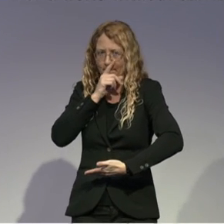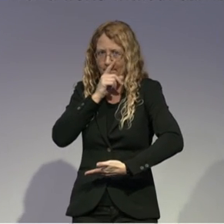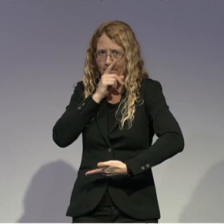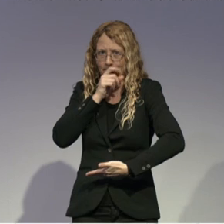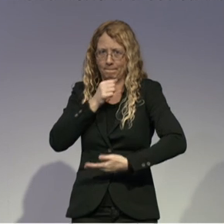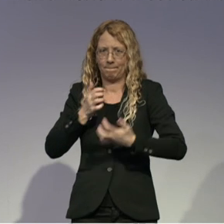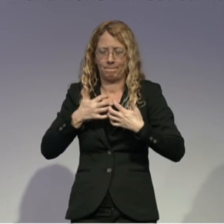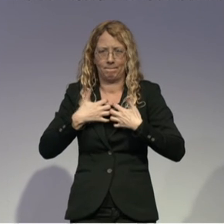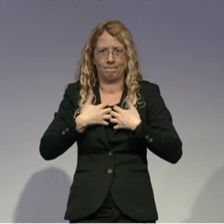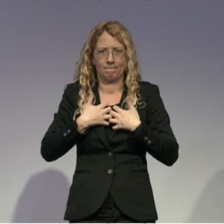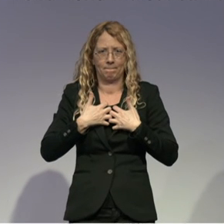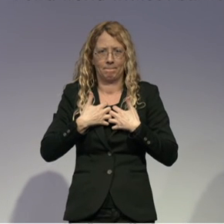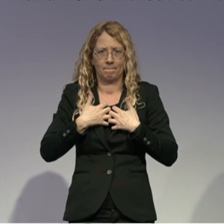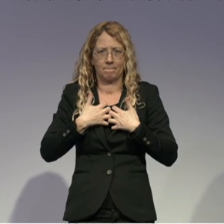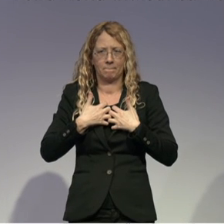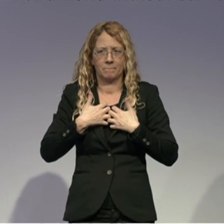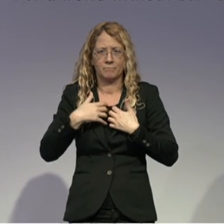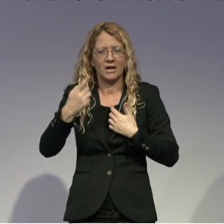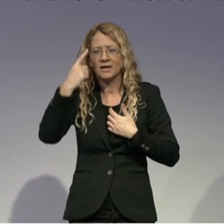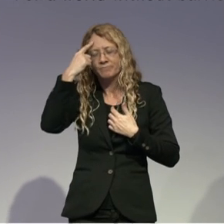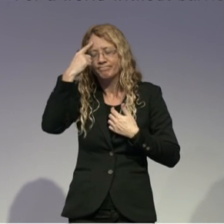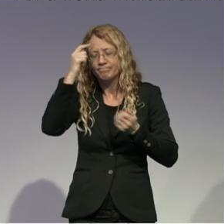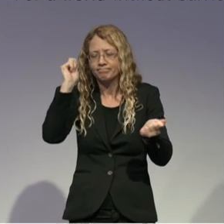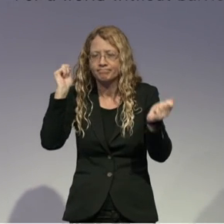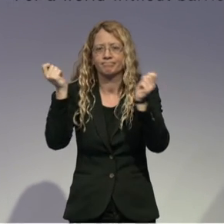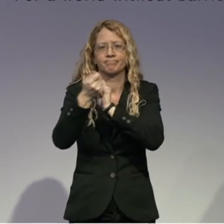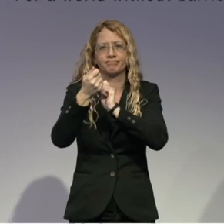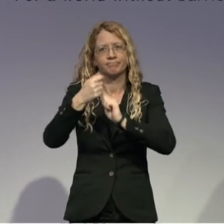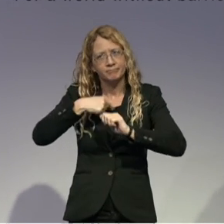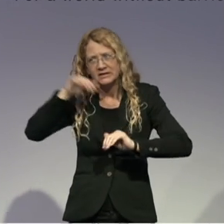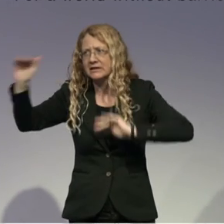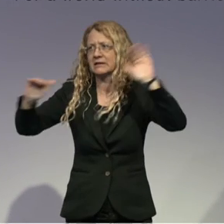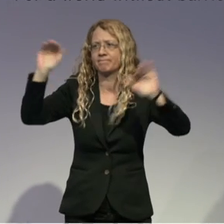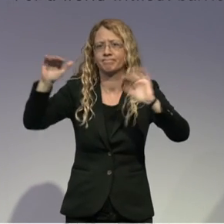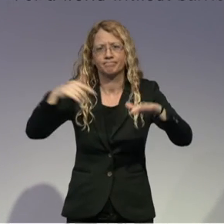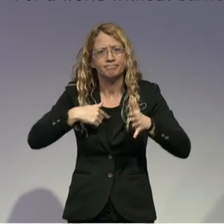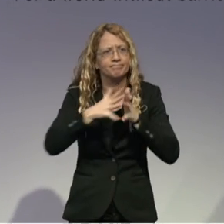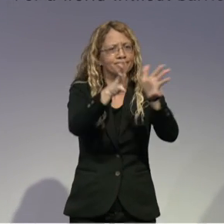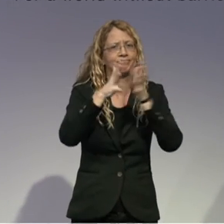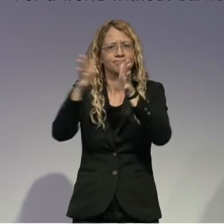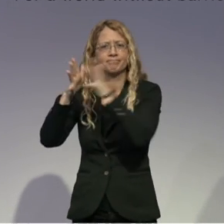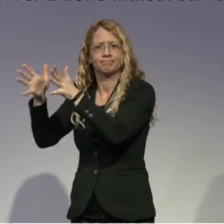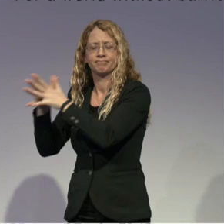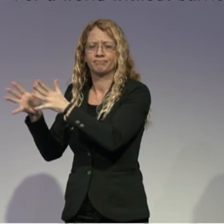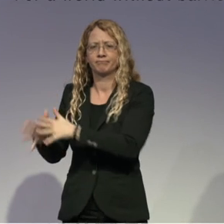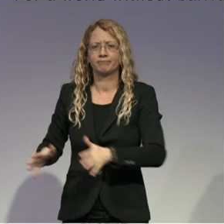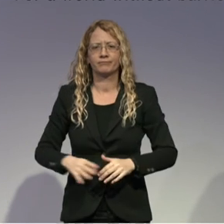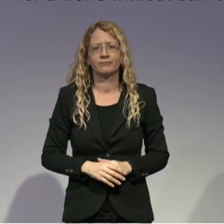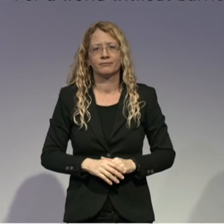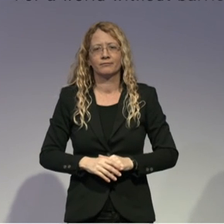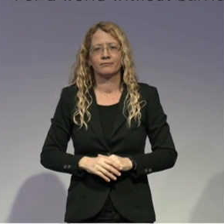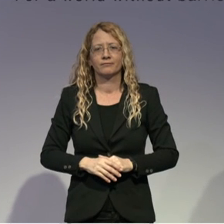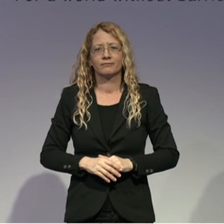what happened to us. Starting from this moment when we went to this stage, so from time zero to